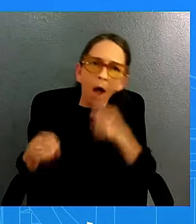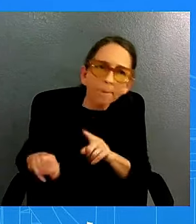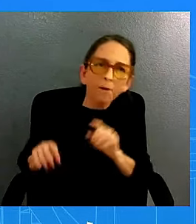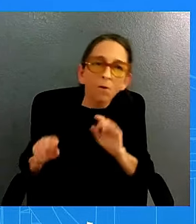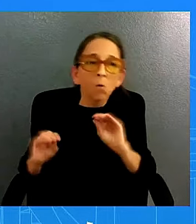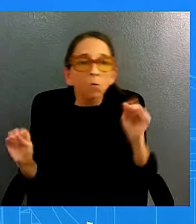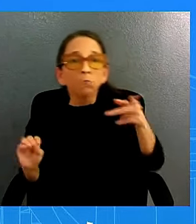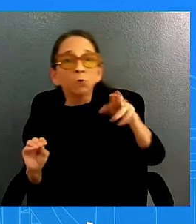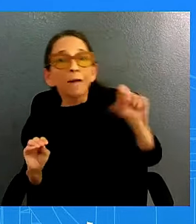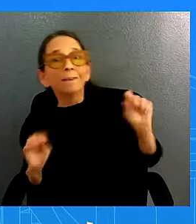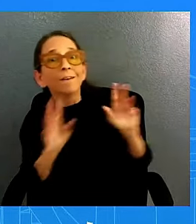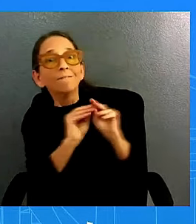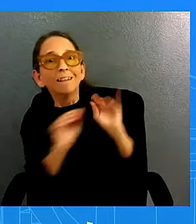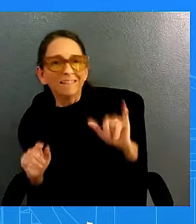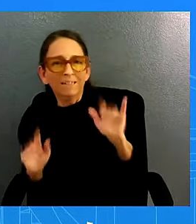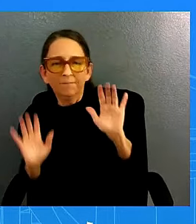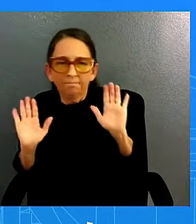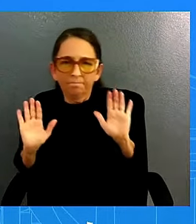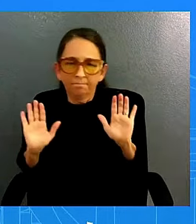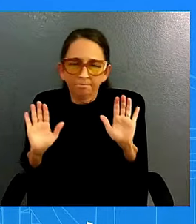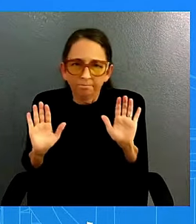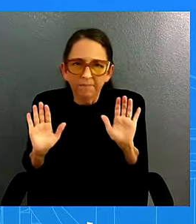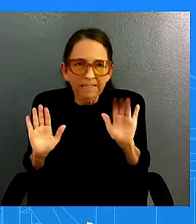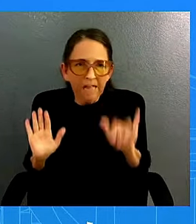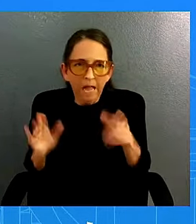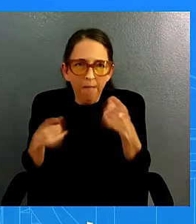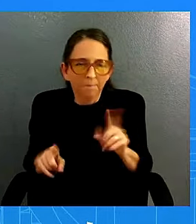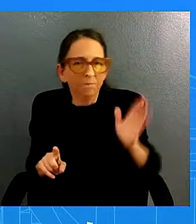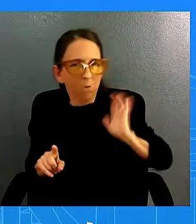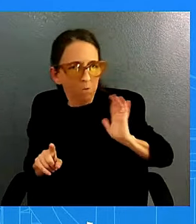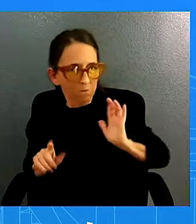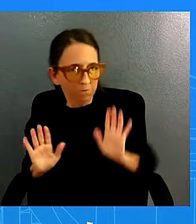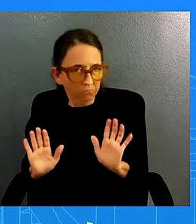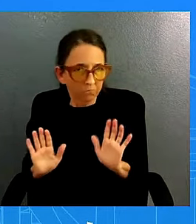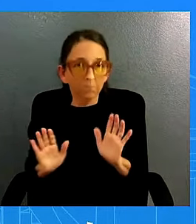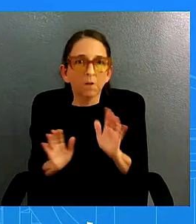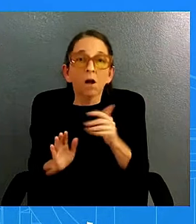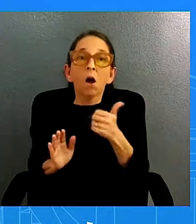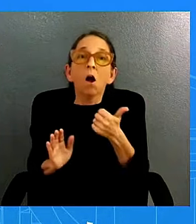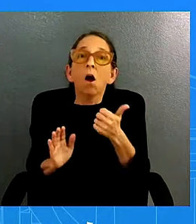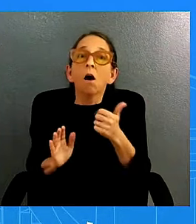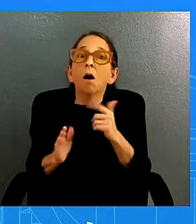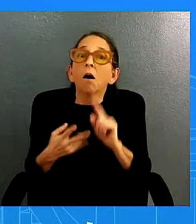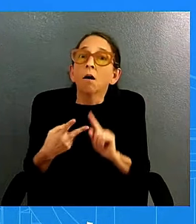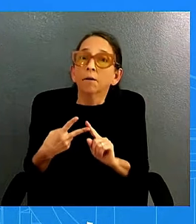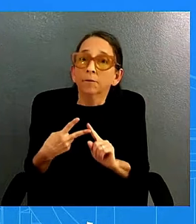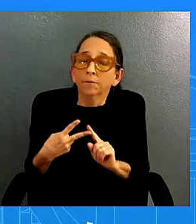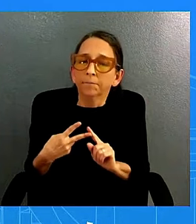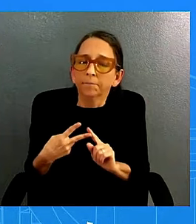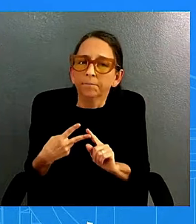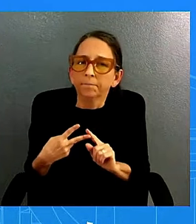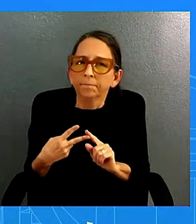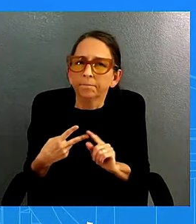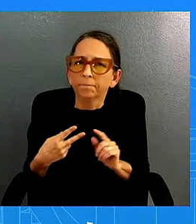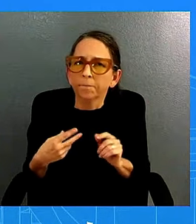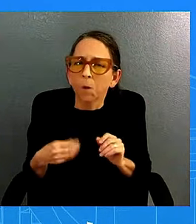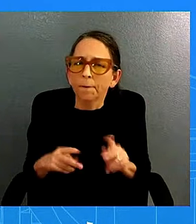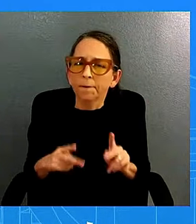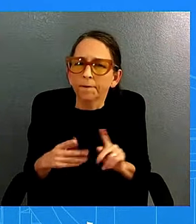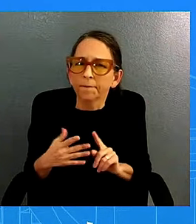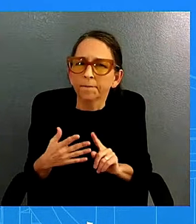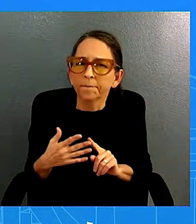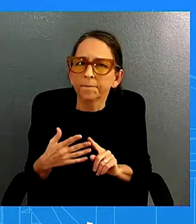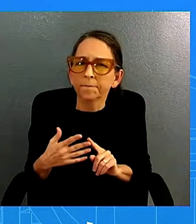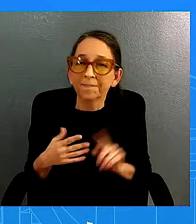the other part is this is an opportunity for the president to